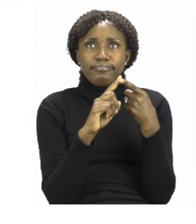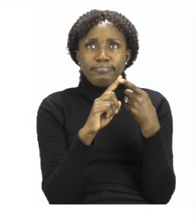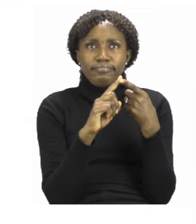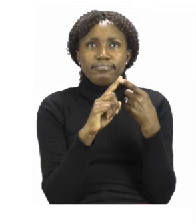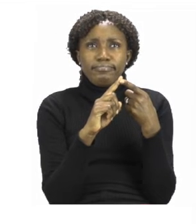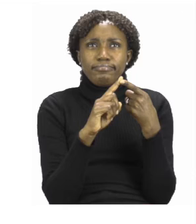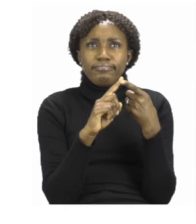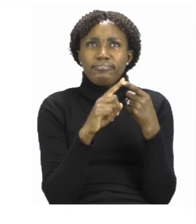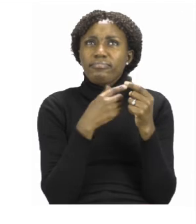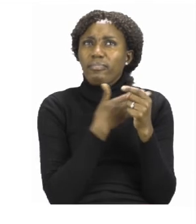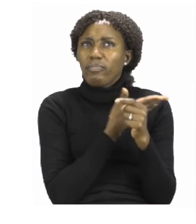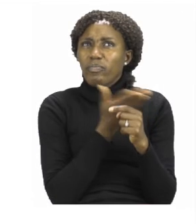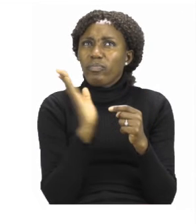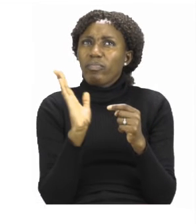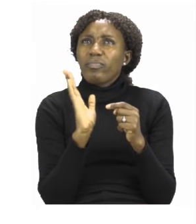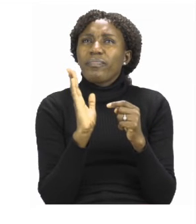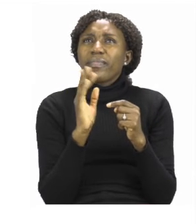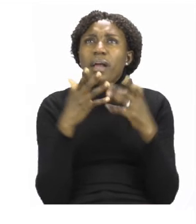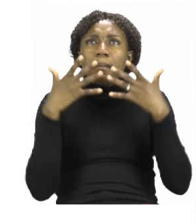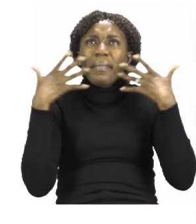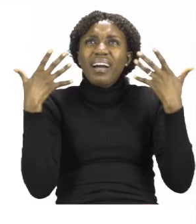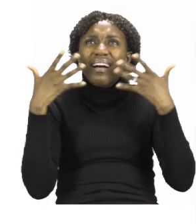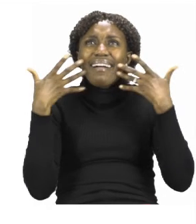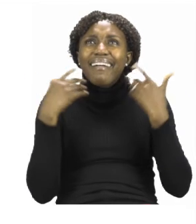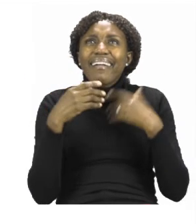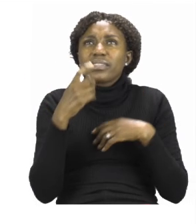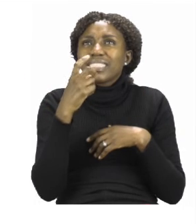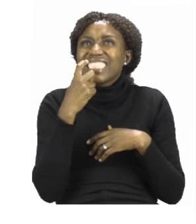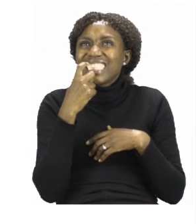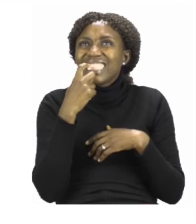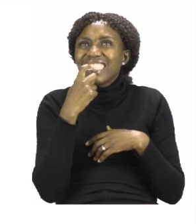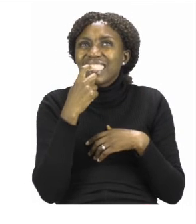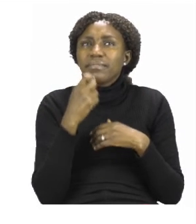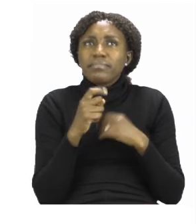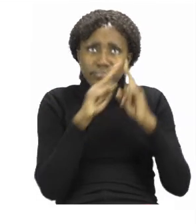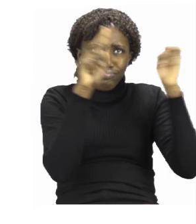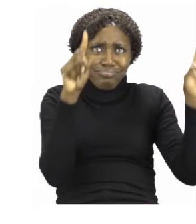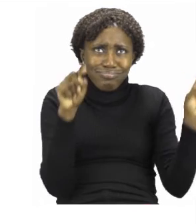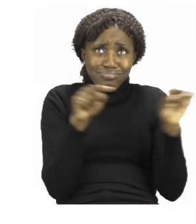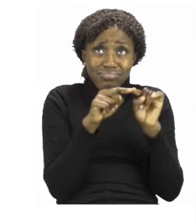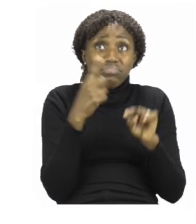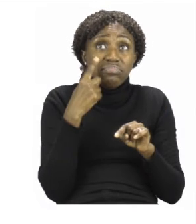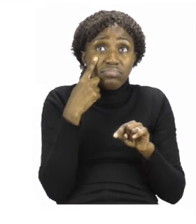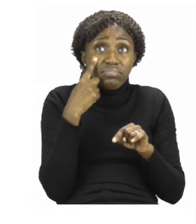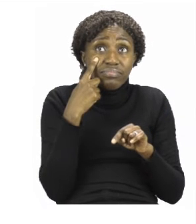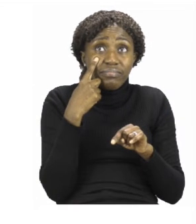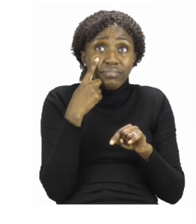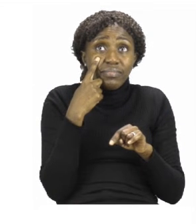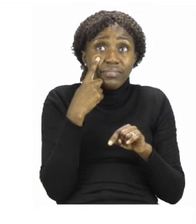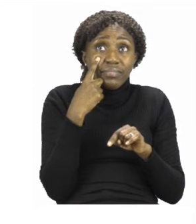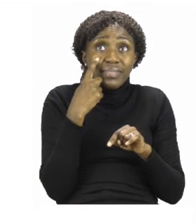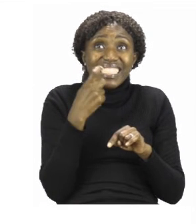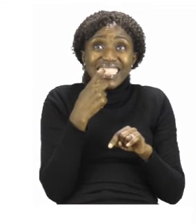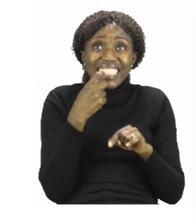all the white cats. Can you find the block with all the white cats?